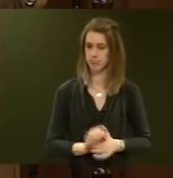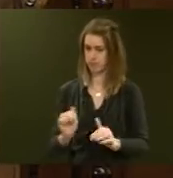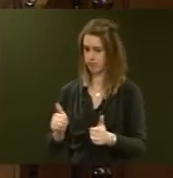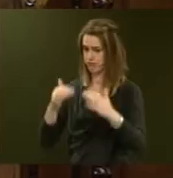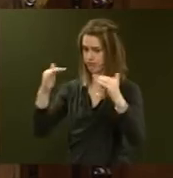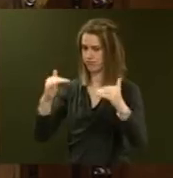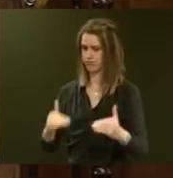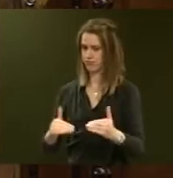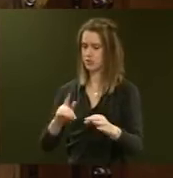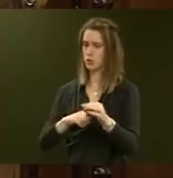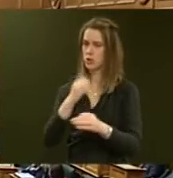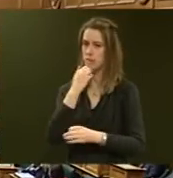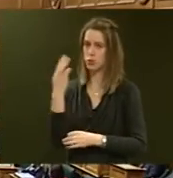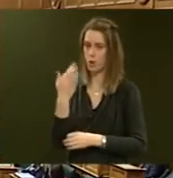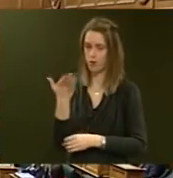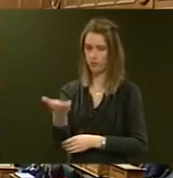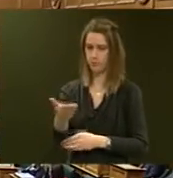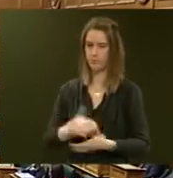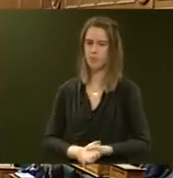Question number 12, Chris Bishop. Thank you very much, Mr Speaker. To the Minister of...